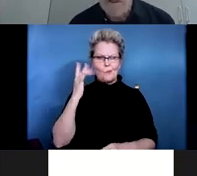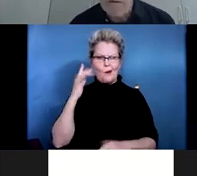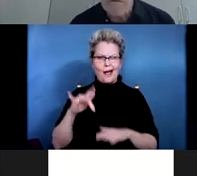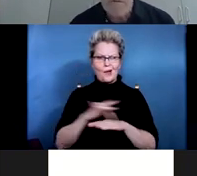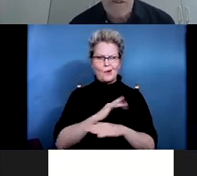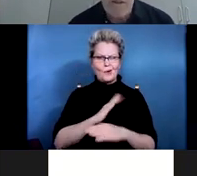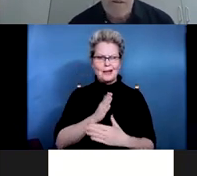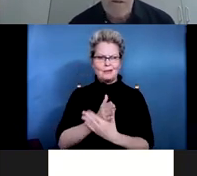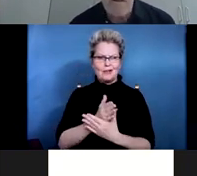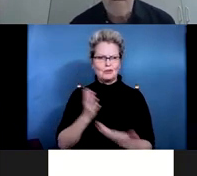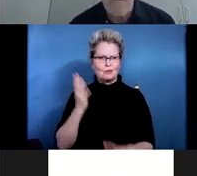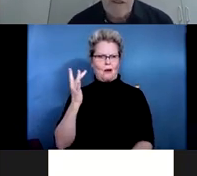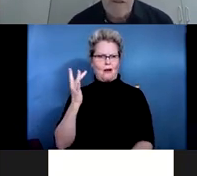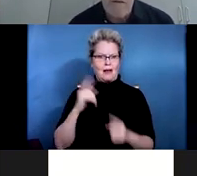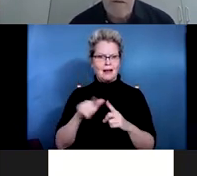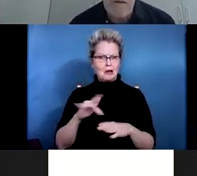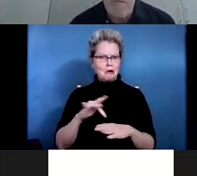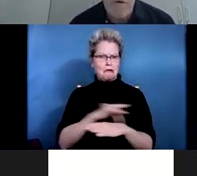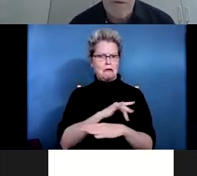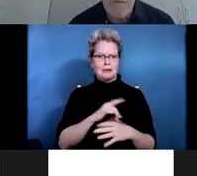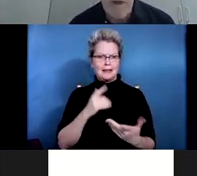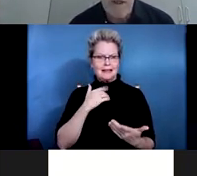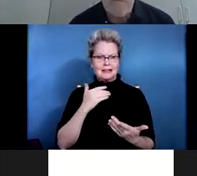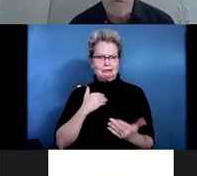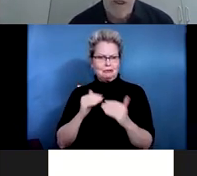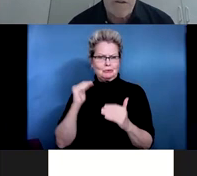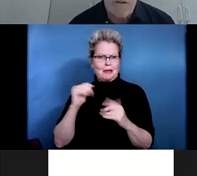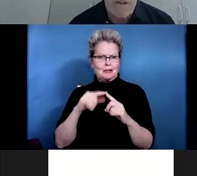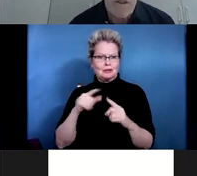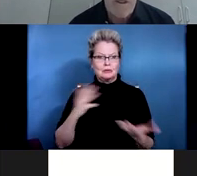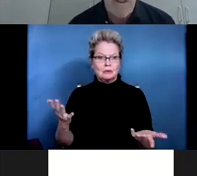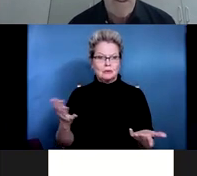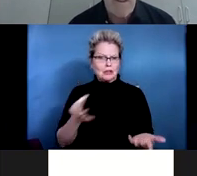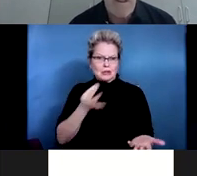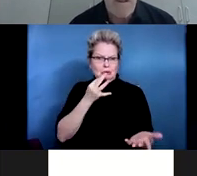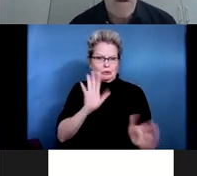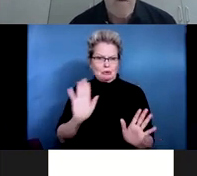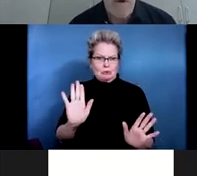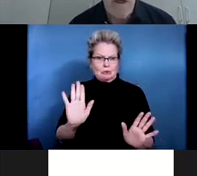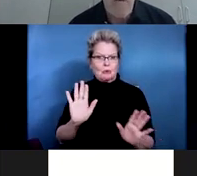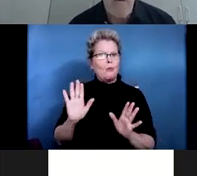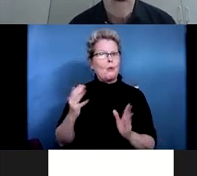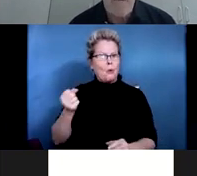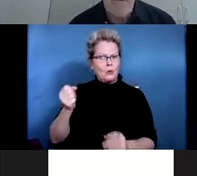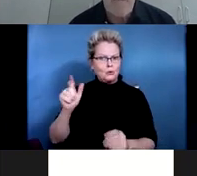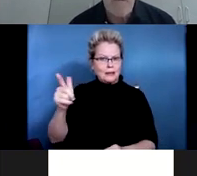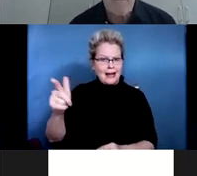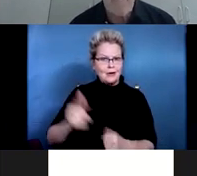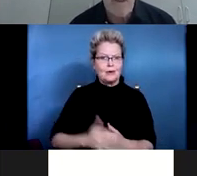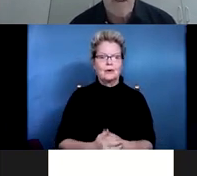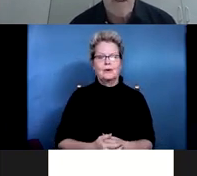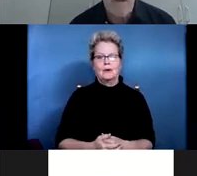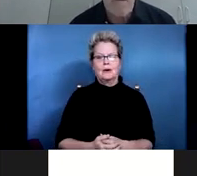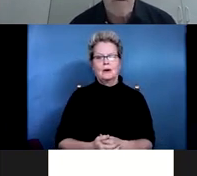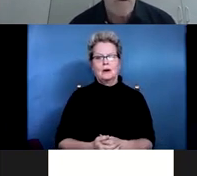early to be intervening employment-wise, vocationally, after folks